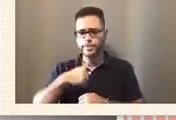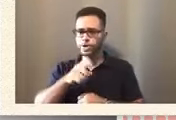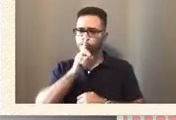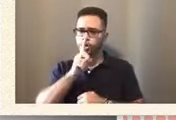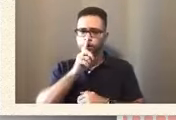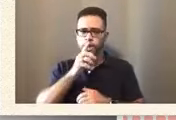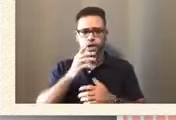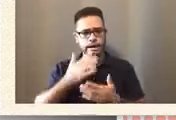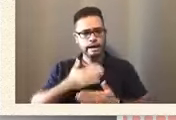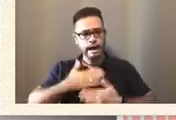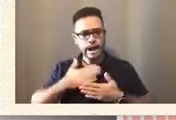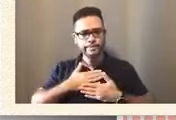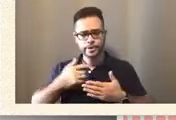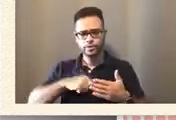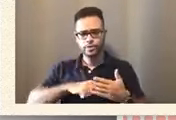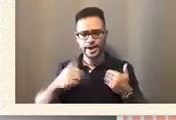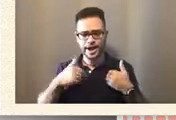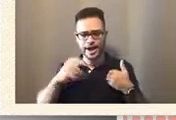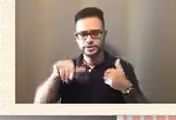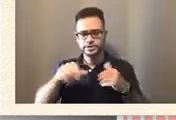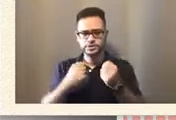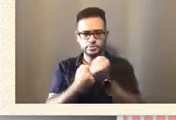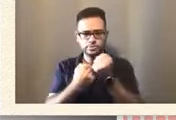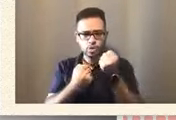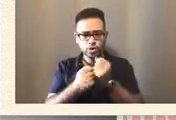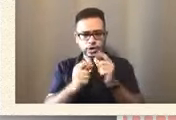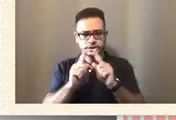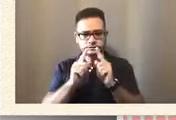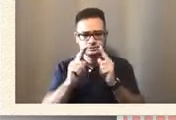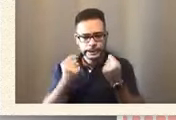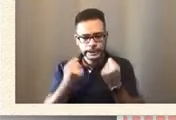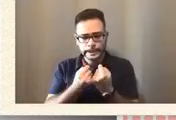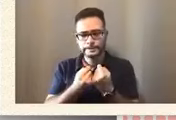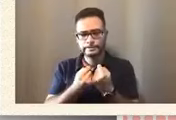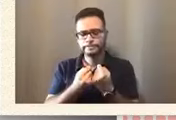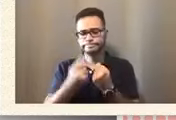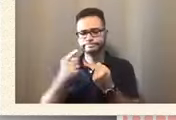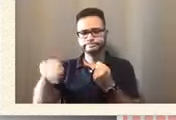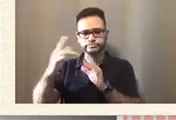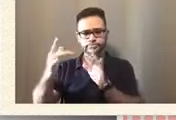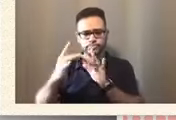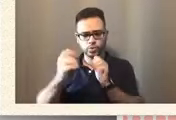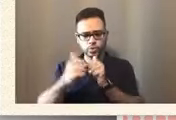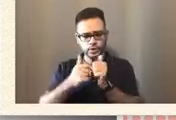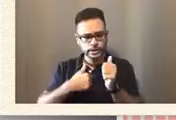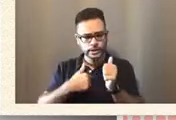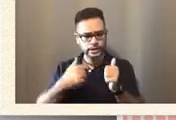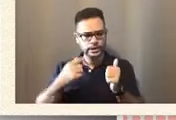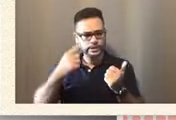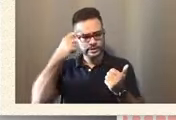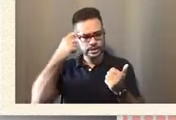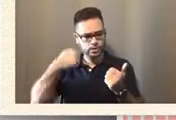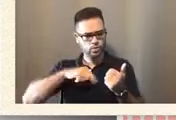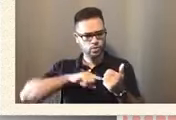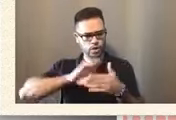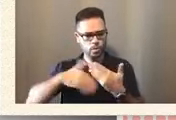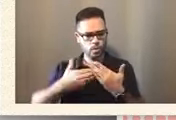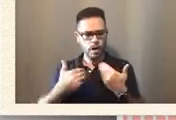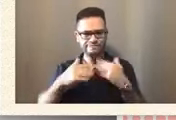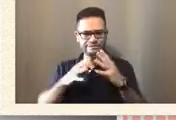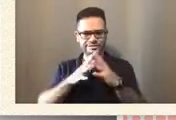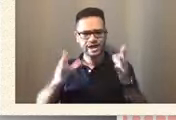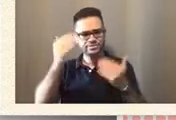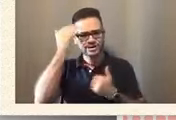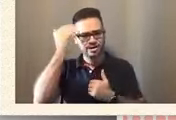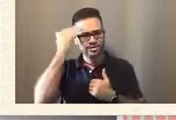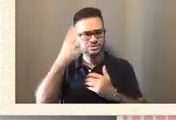the support system that we have here that Hermine reached out to me. I think we all have a wealth of knowledge and together, I mean, we can